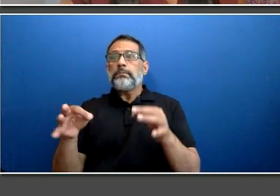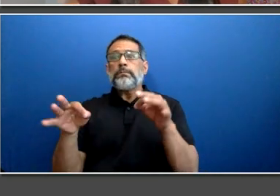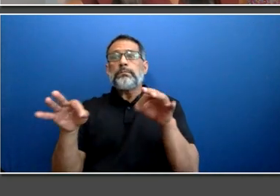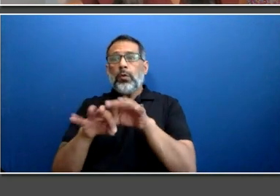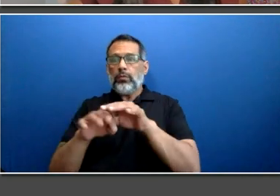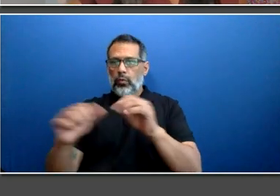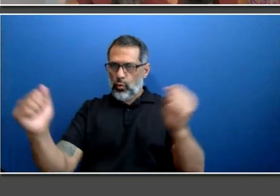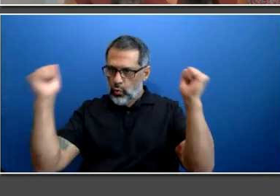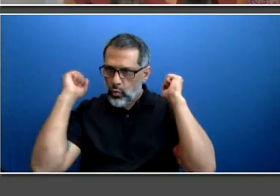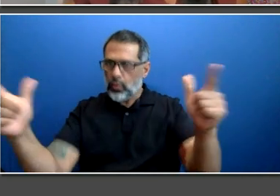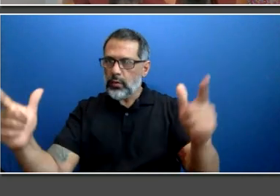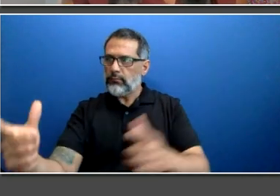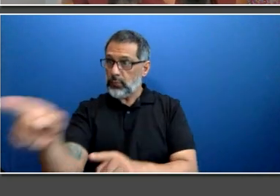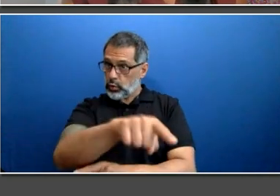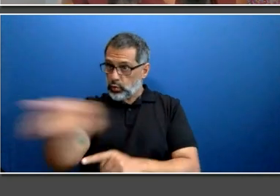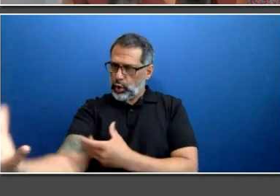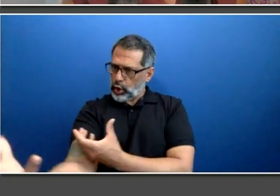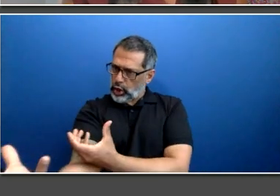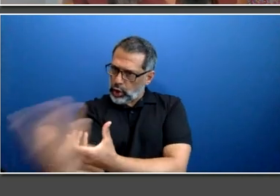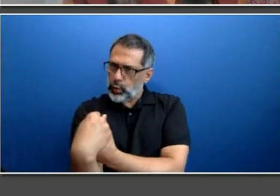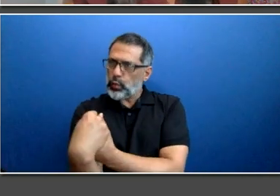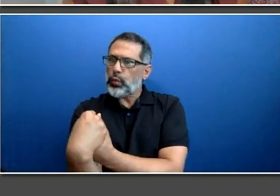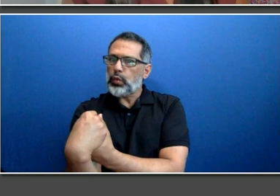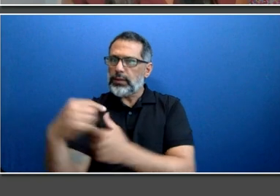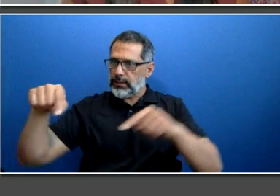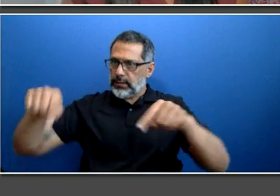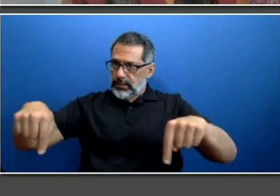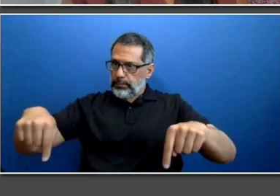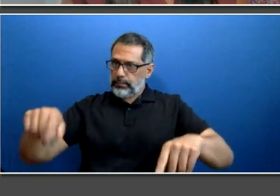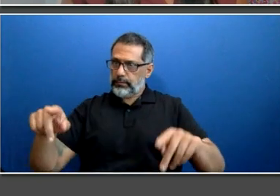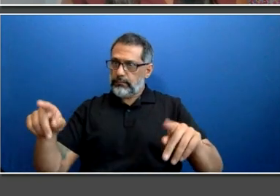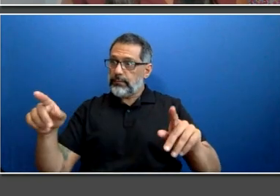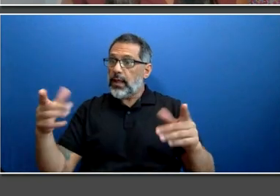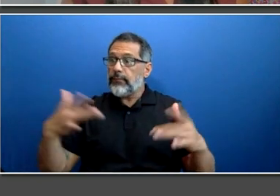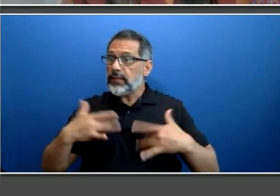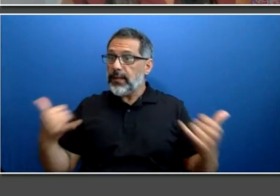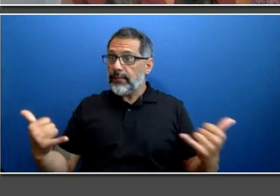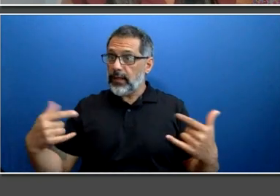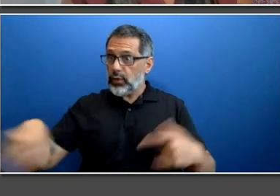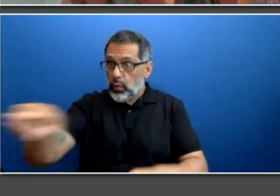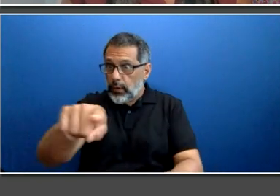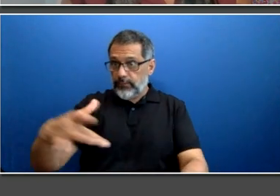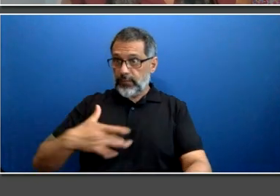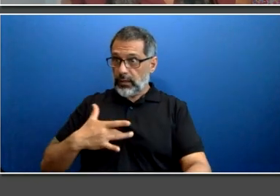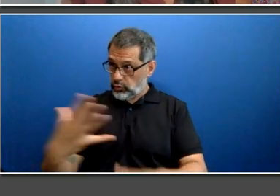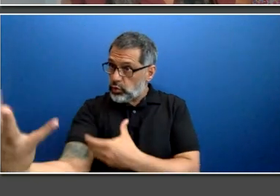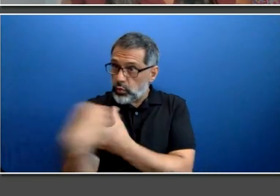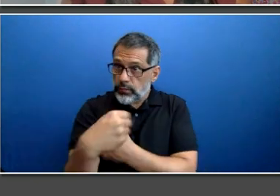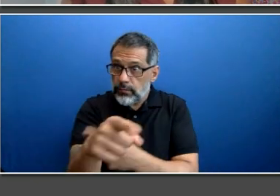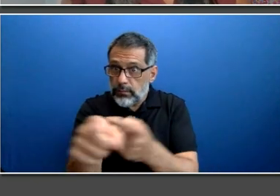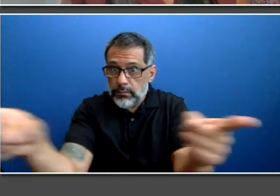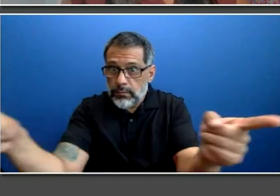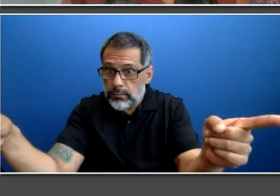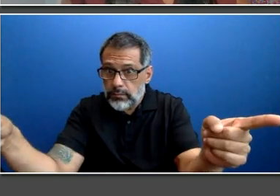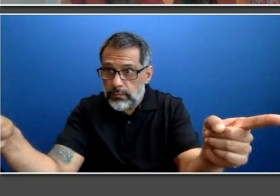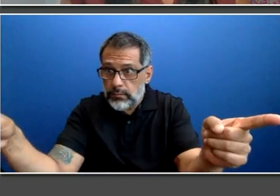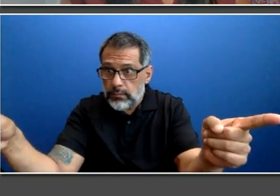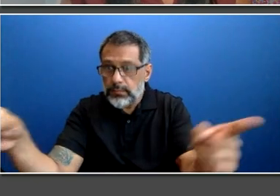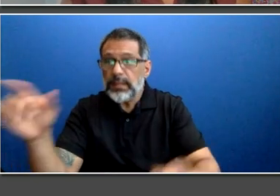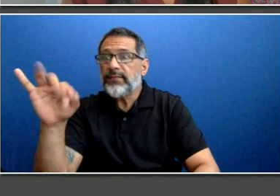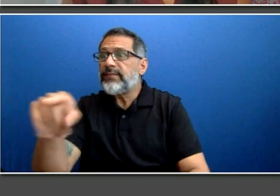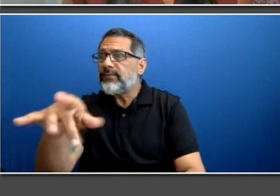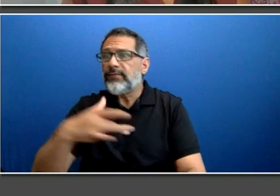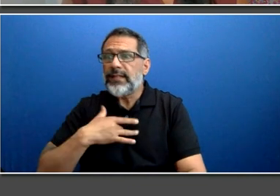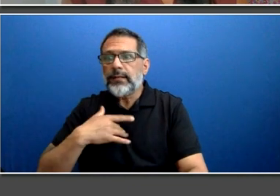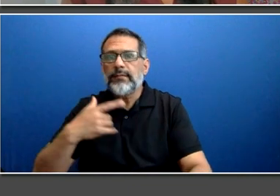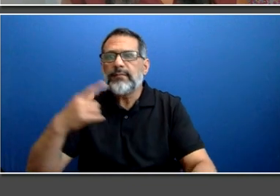got a chance to count yourself in. If you did choose not to complete the survey that was presented